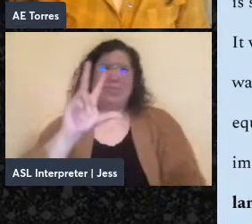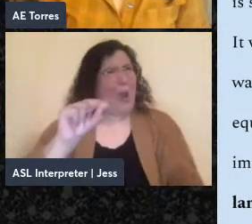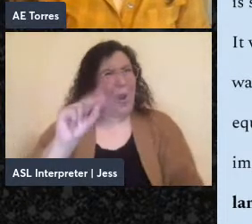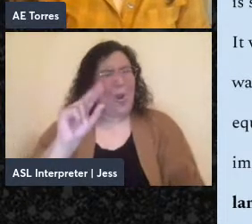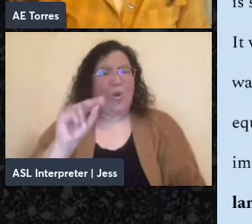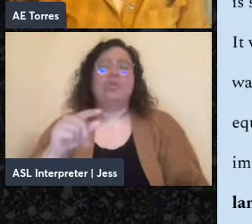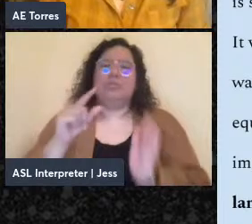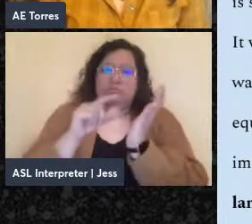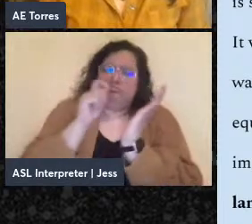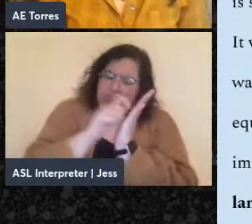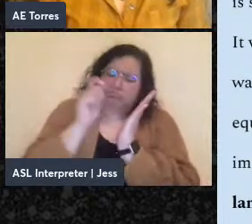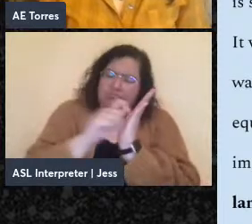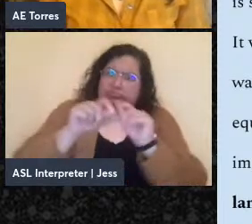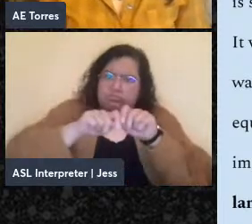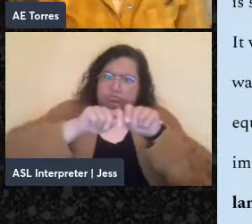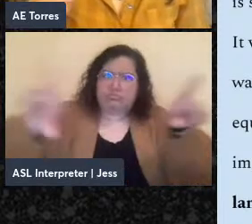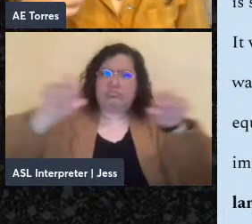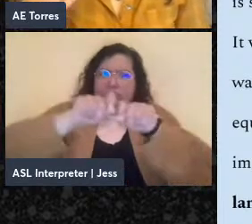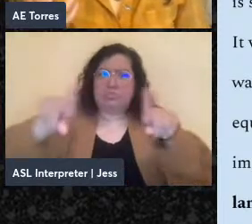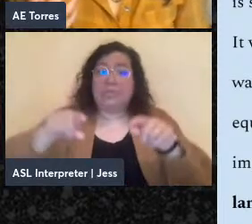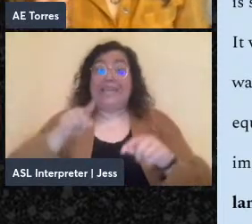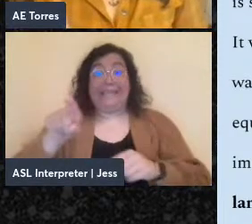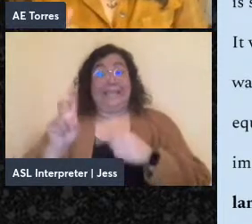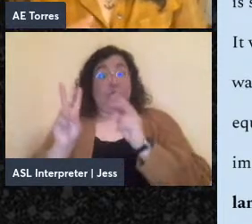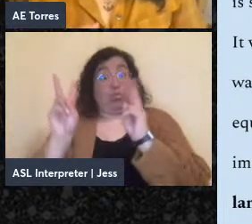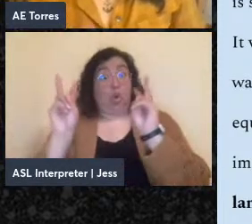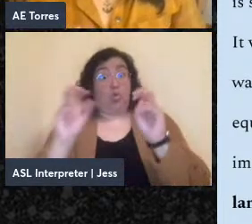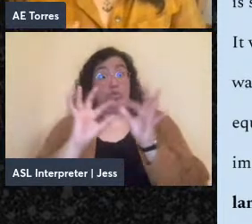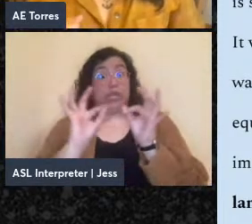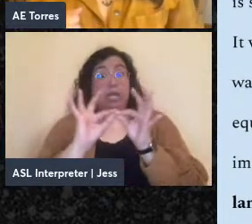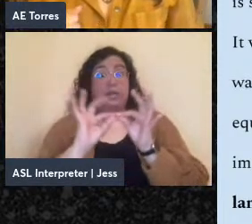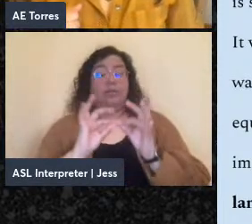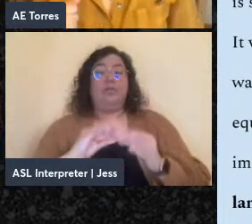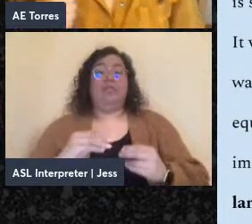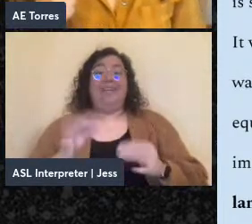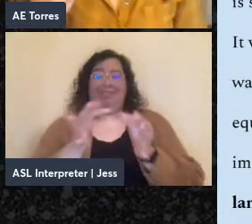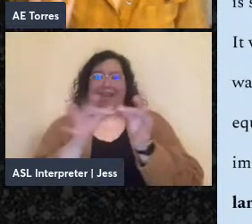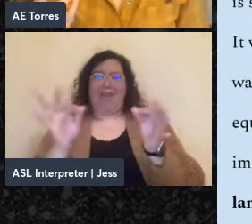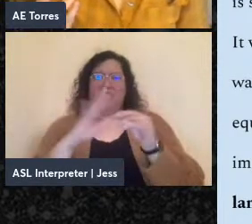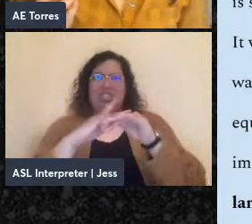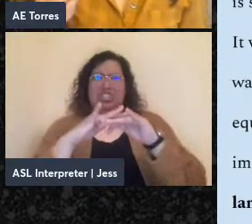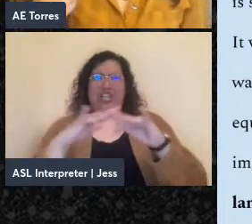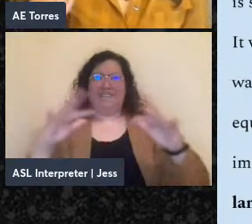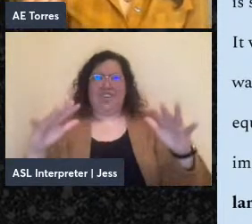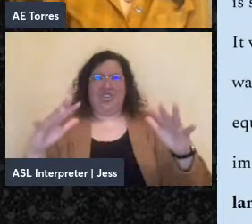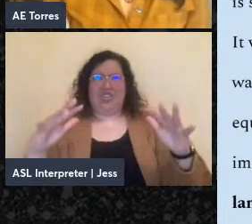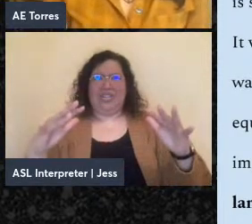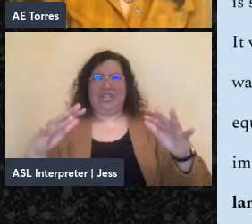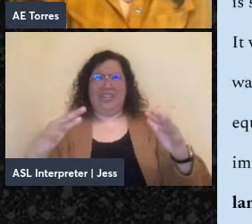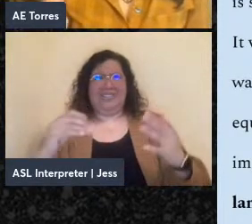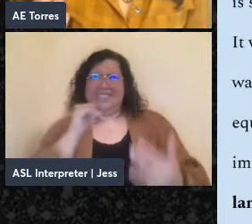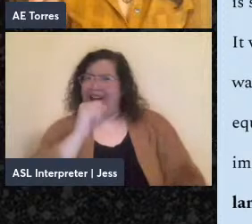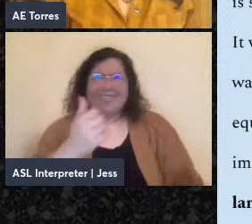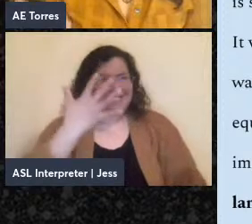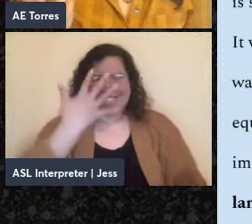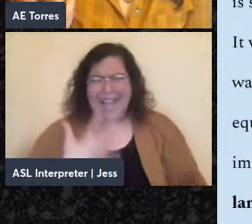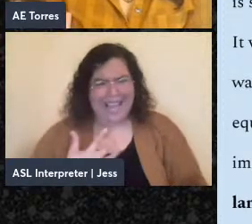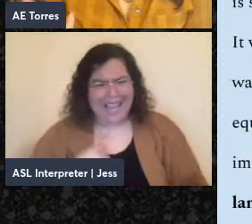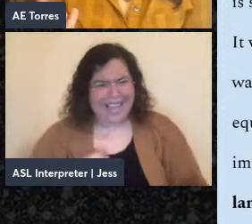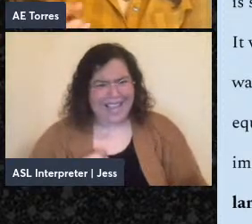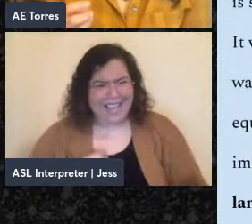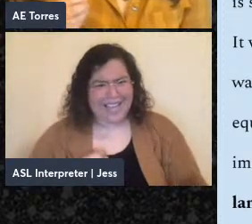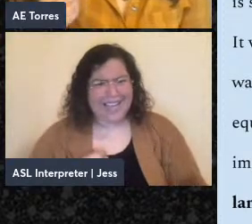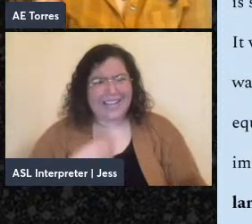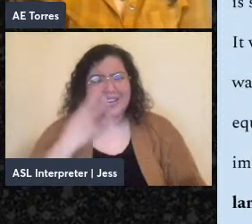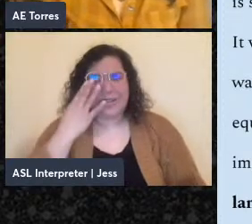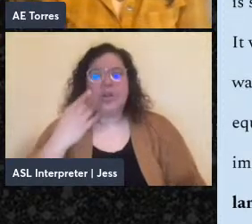And Landauer writes, quote, the diversity of languages is nothing to be lamented. Even less so is it something we